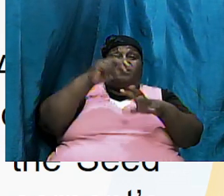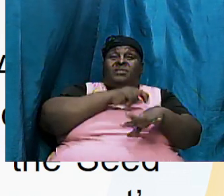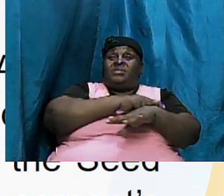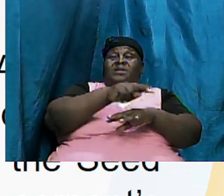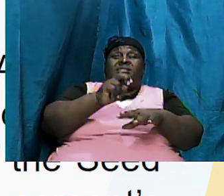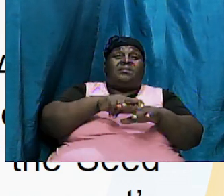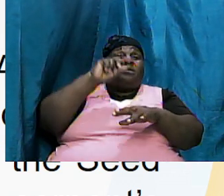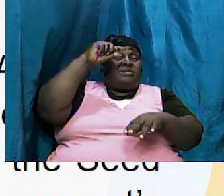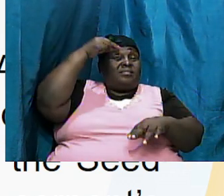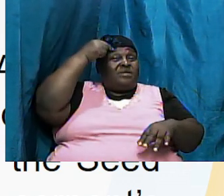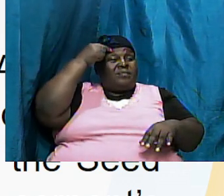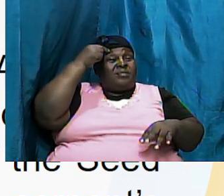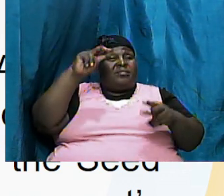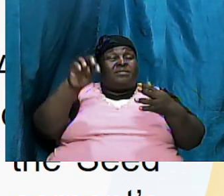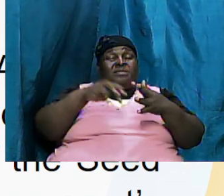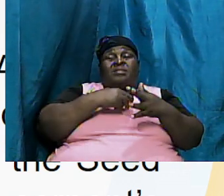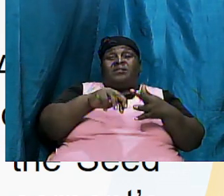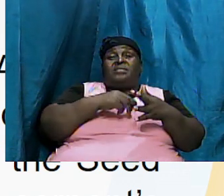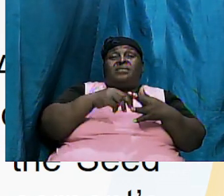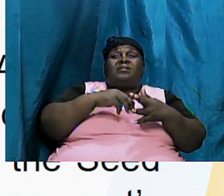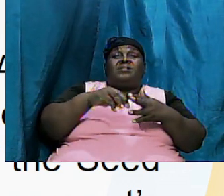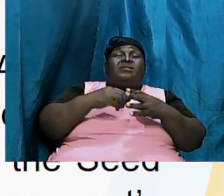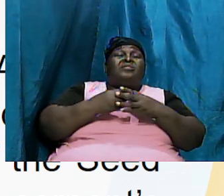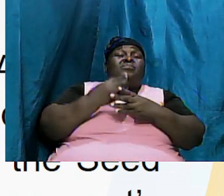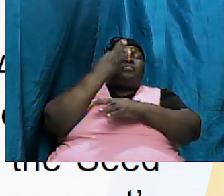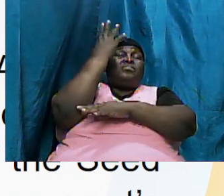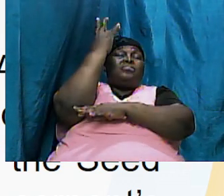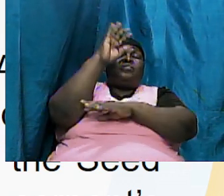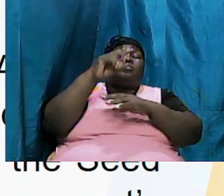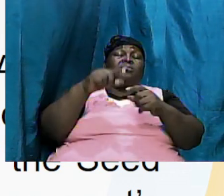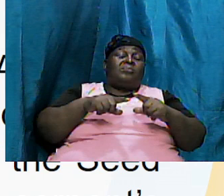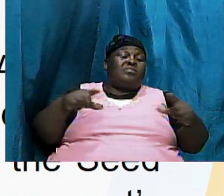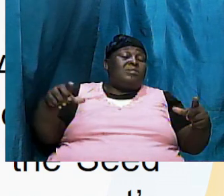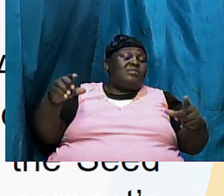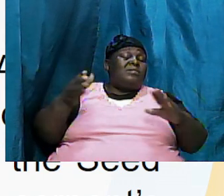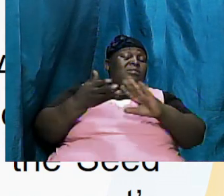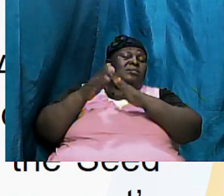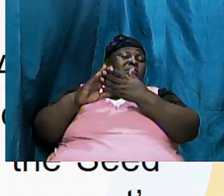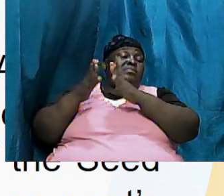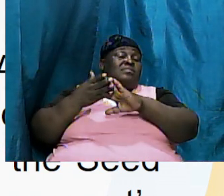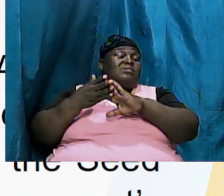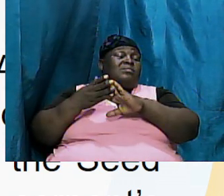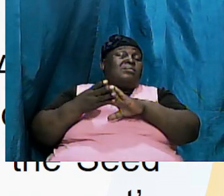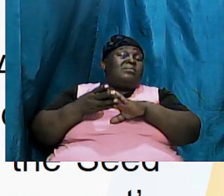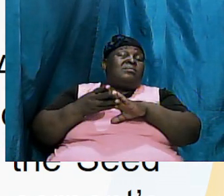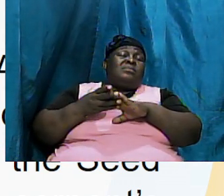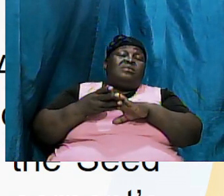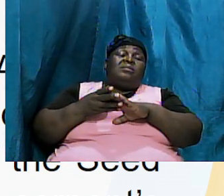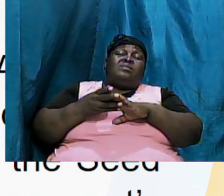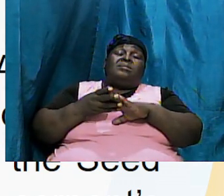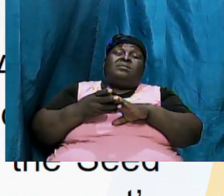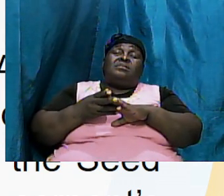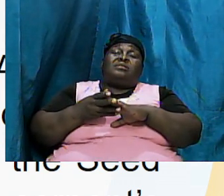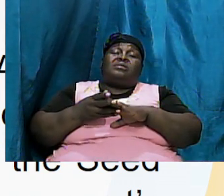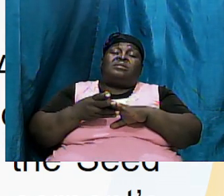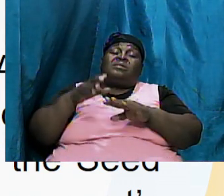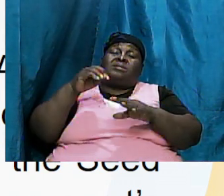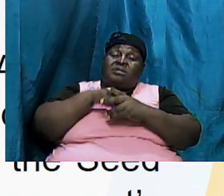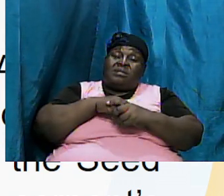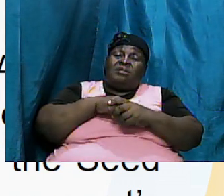governments music art agriculture languages cities and all it is in